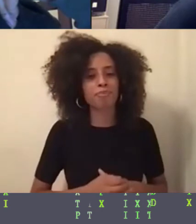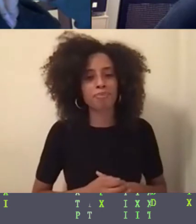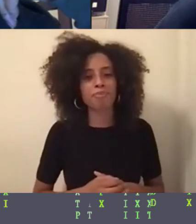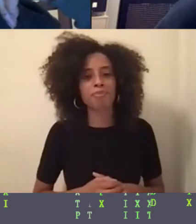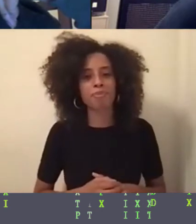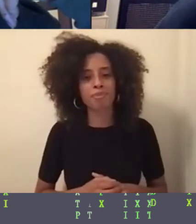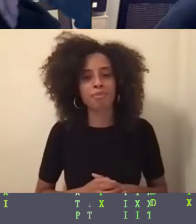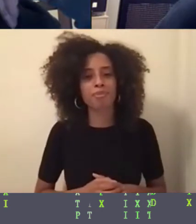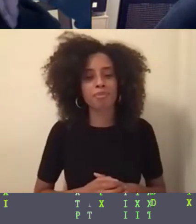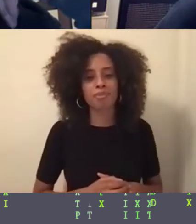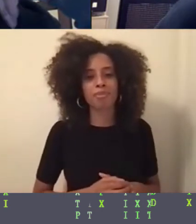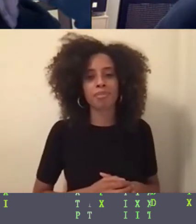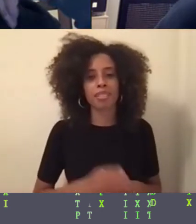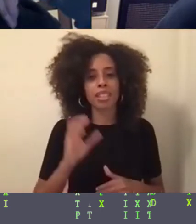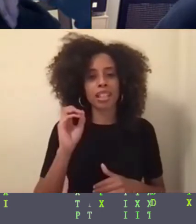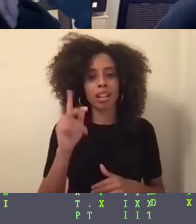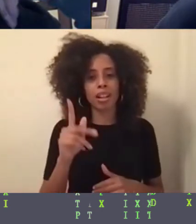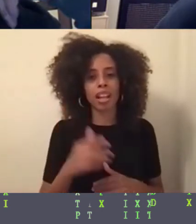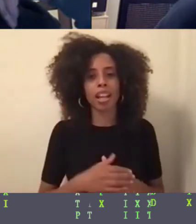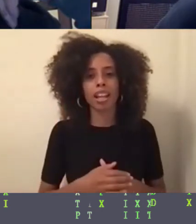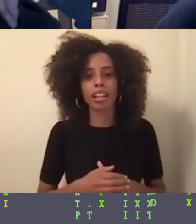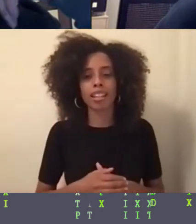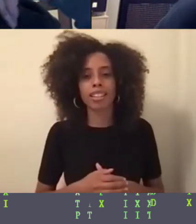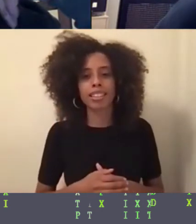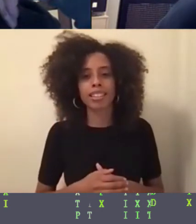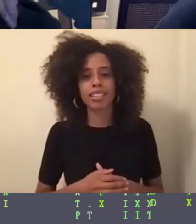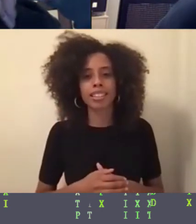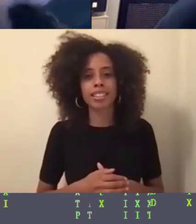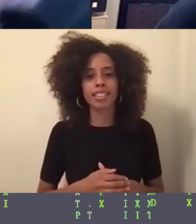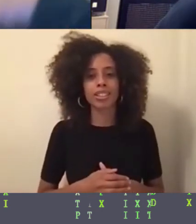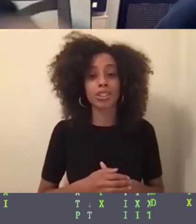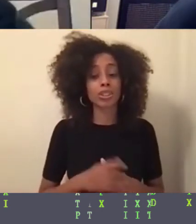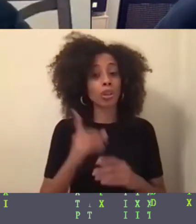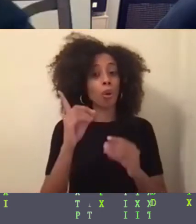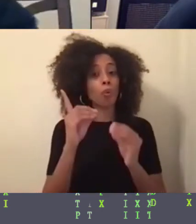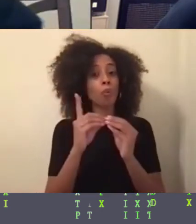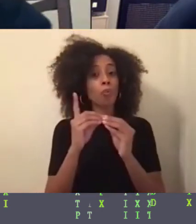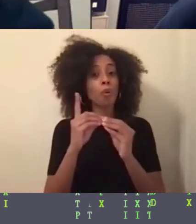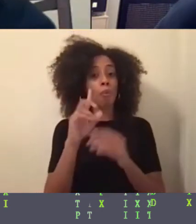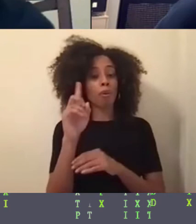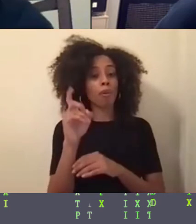All right. So we were given the green light for one more question.